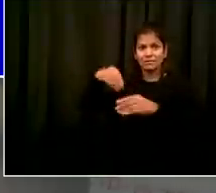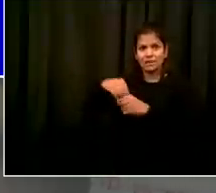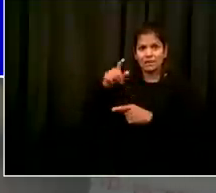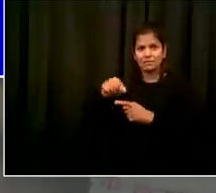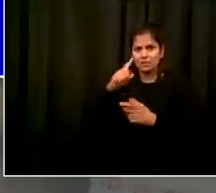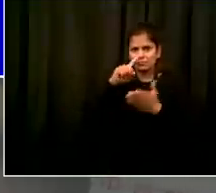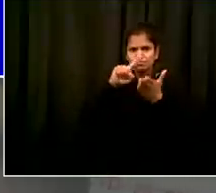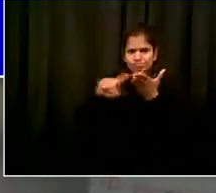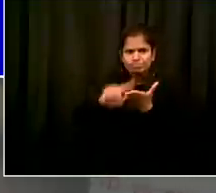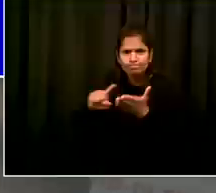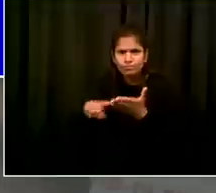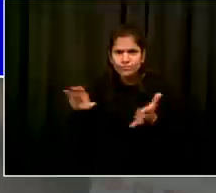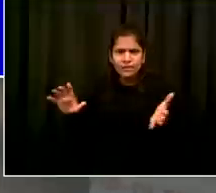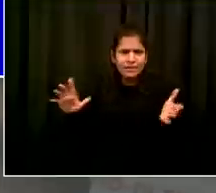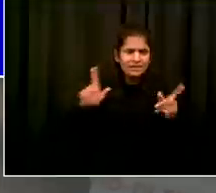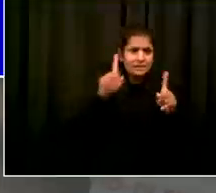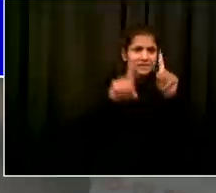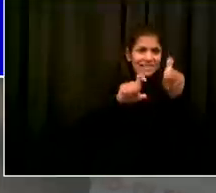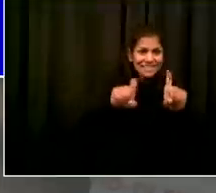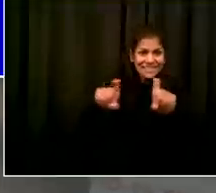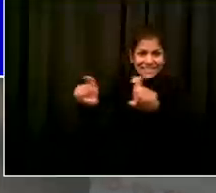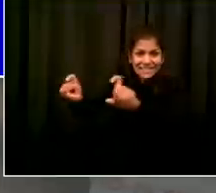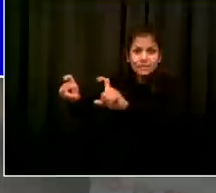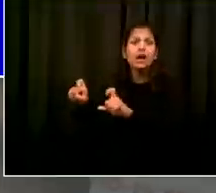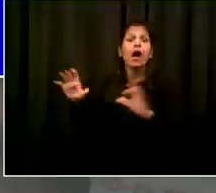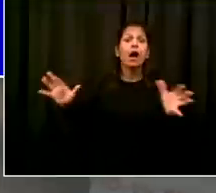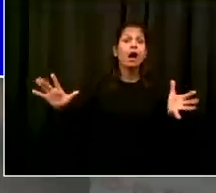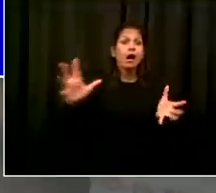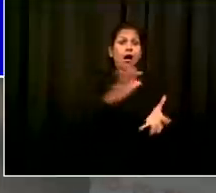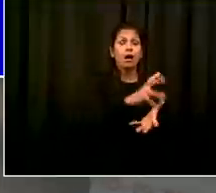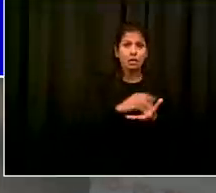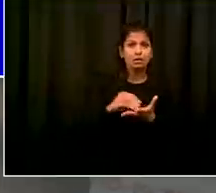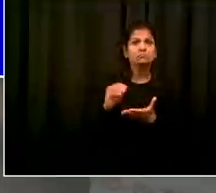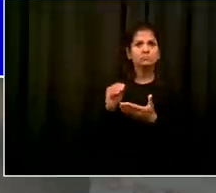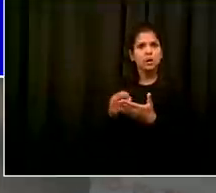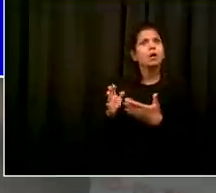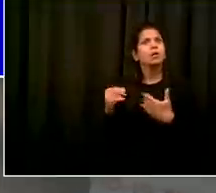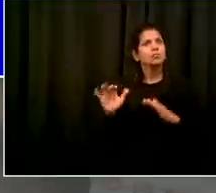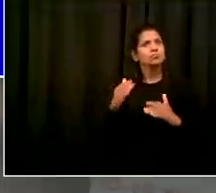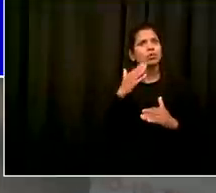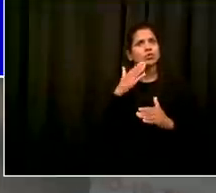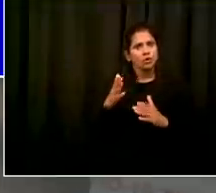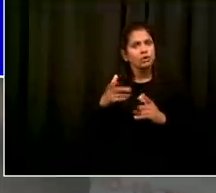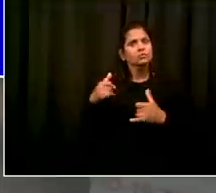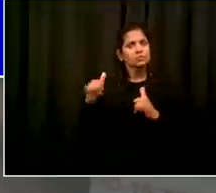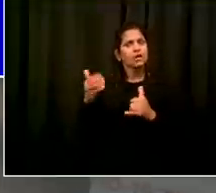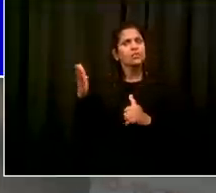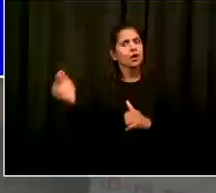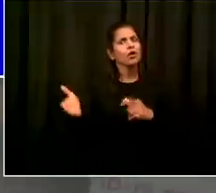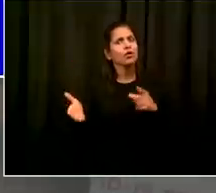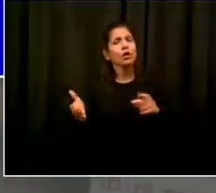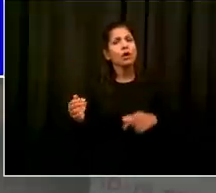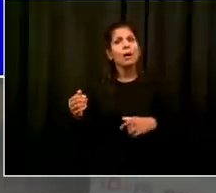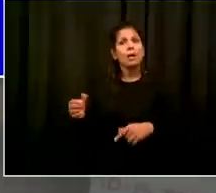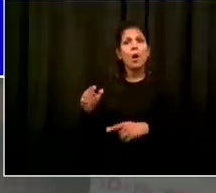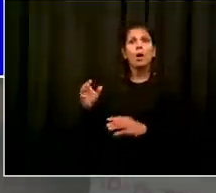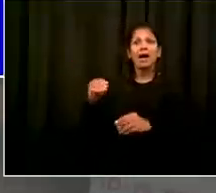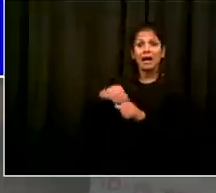and that's been available and continues to be available through October 2nd at the Queens Public Library at No Zone Park